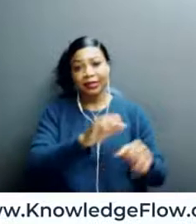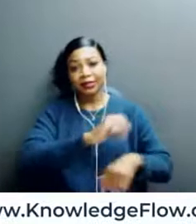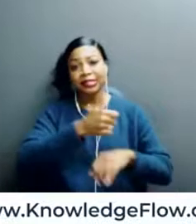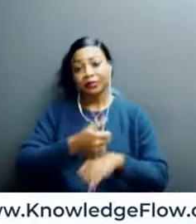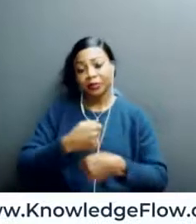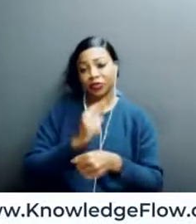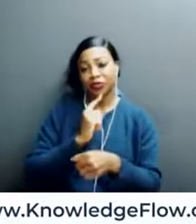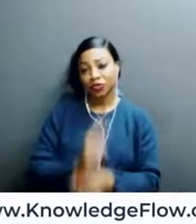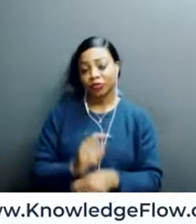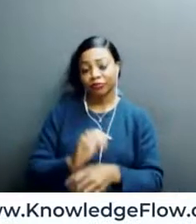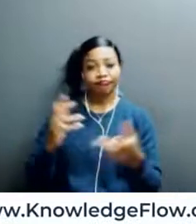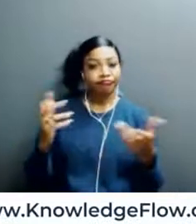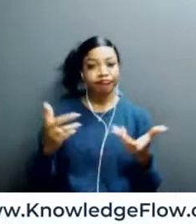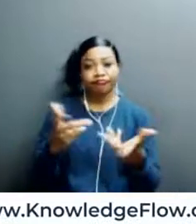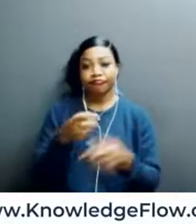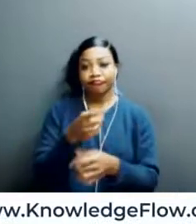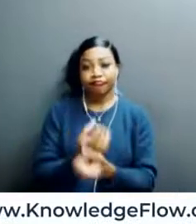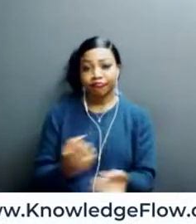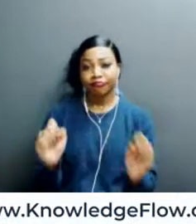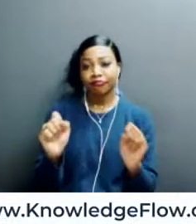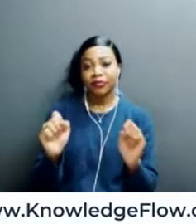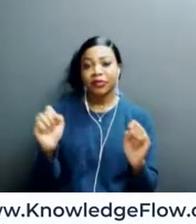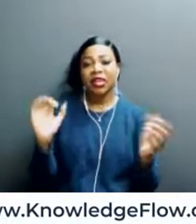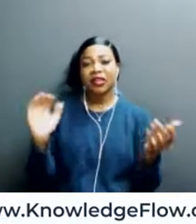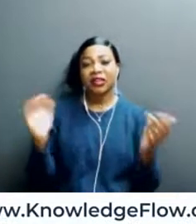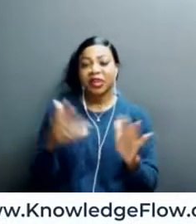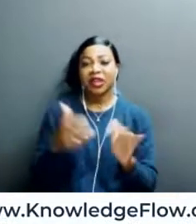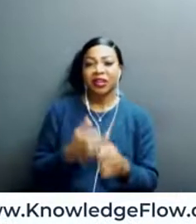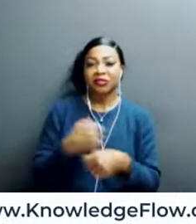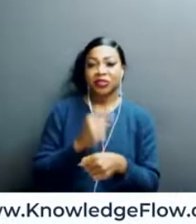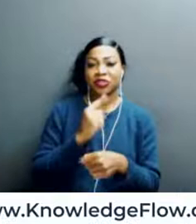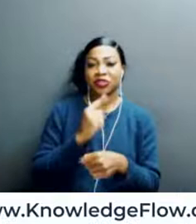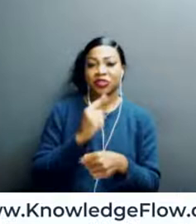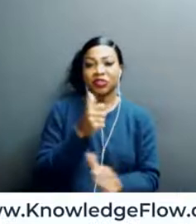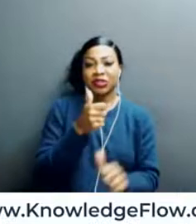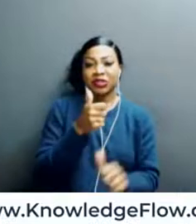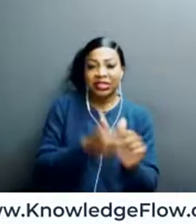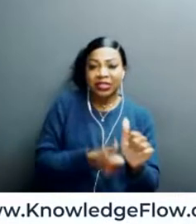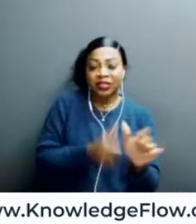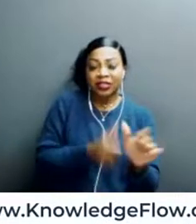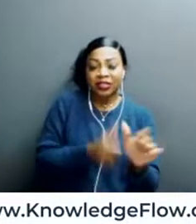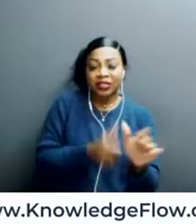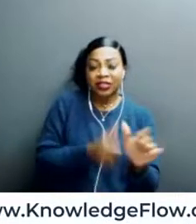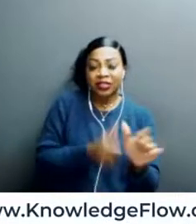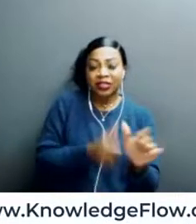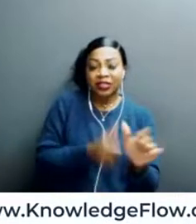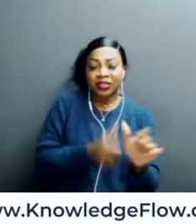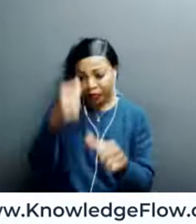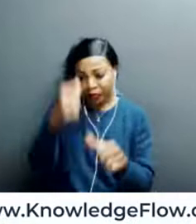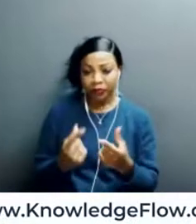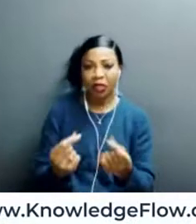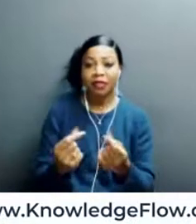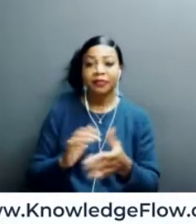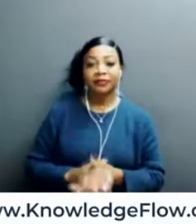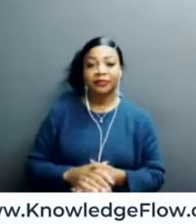taken care of rather than putting the emphasis on each individual to have to do that themselves and try to remember. I was